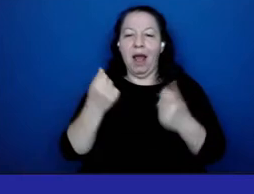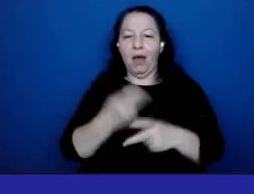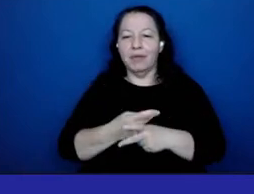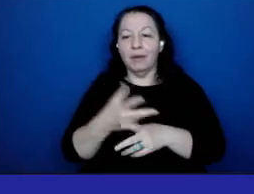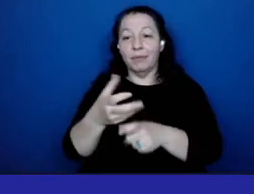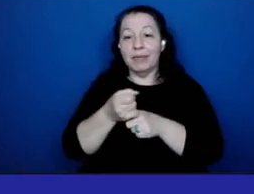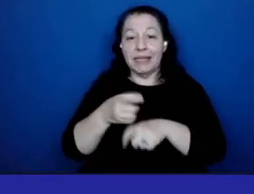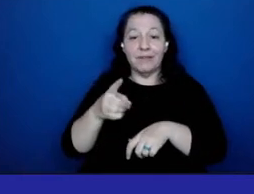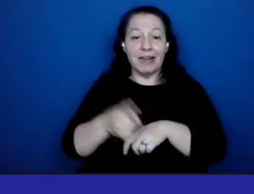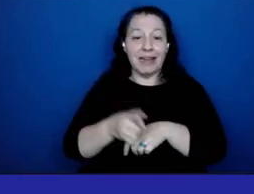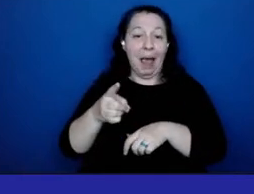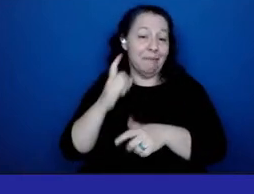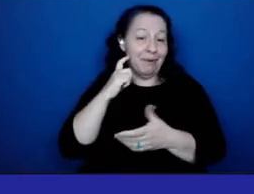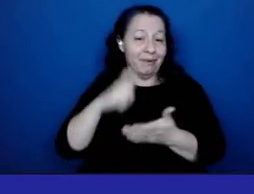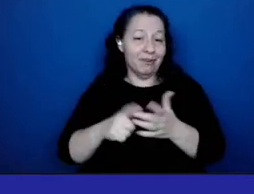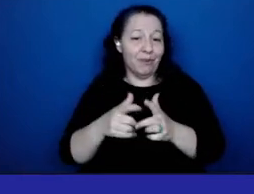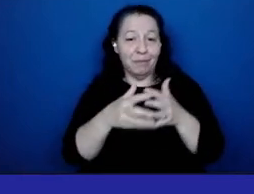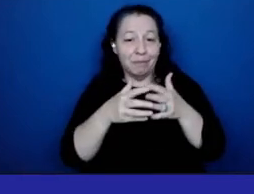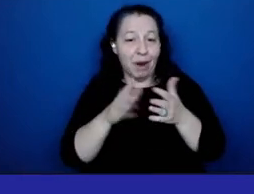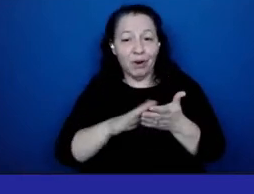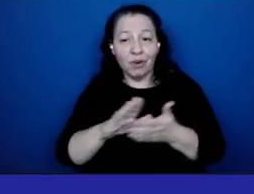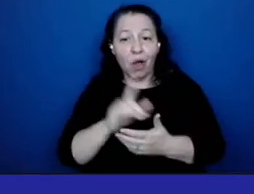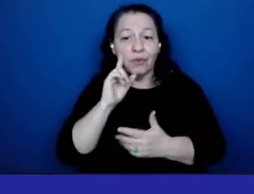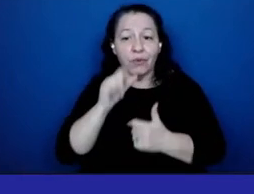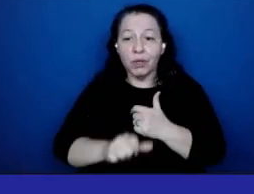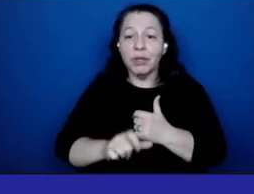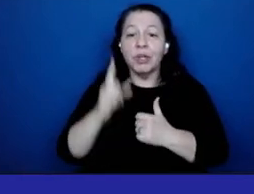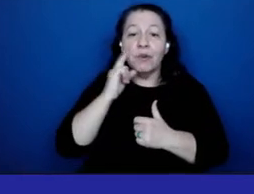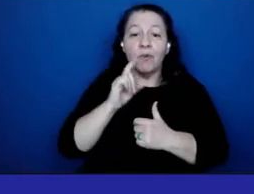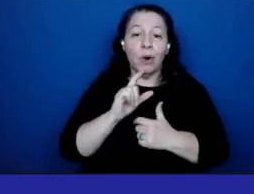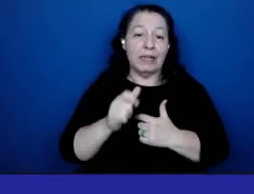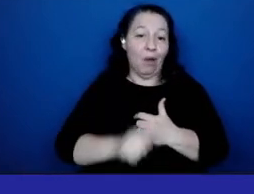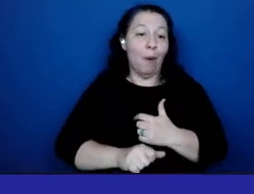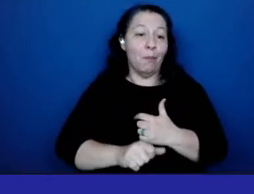from the american college of surgeons for its operating suites